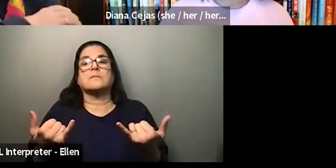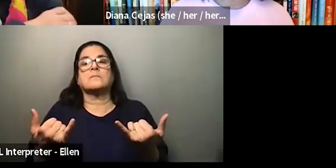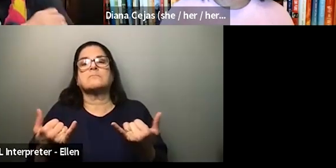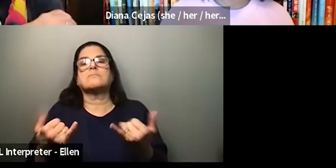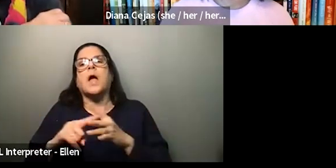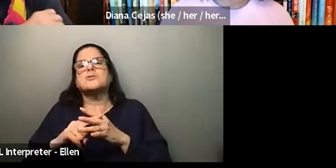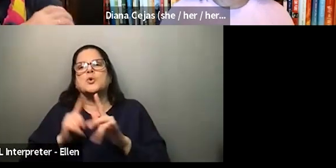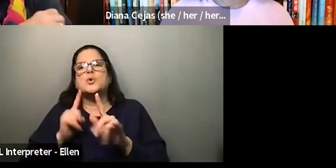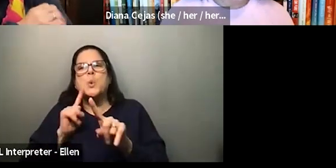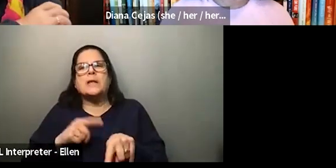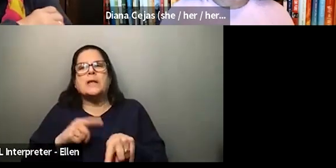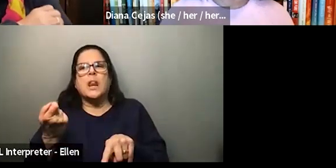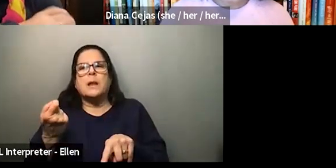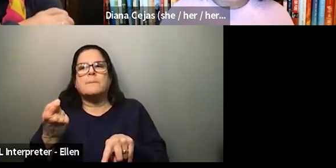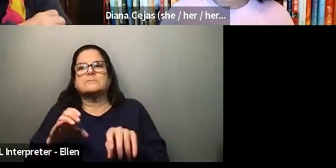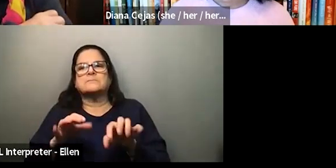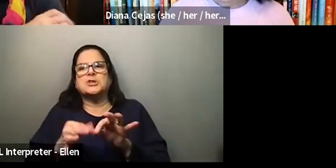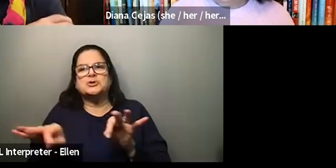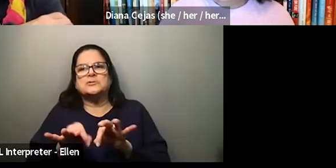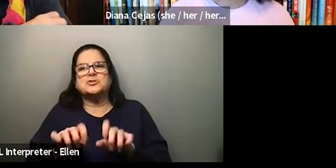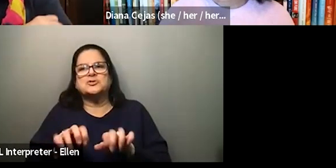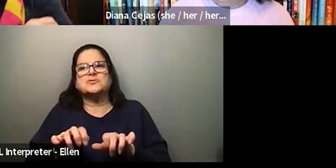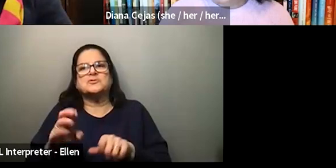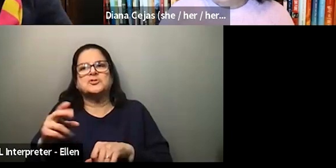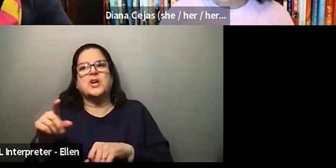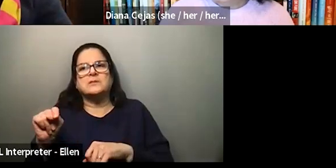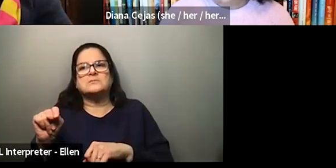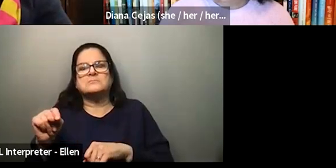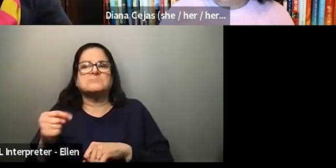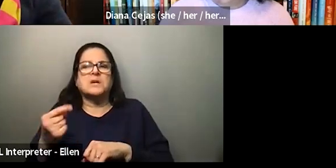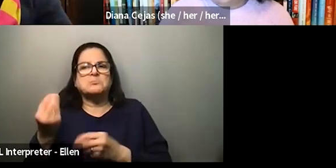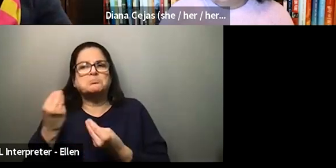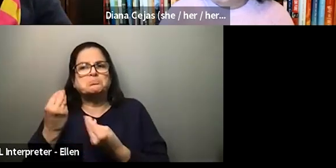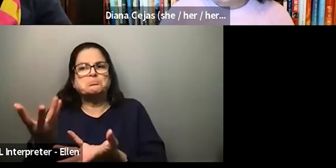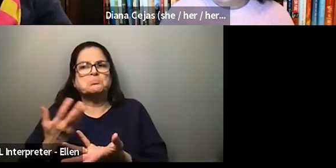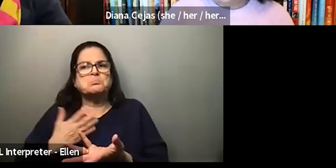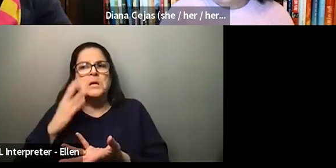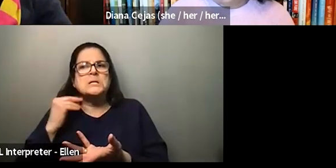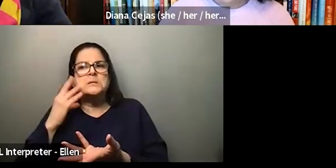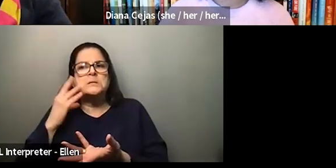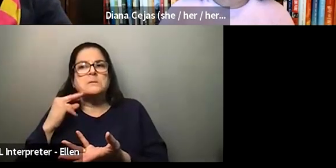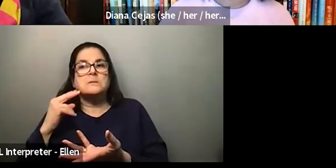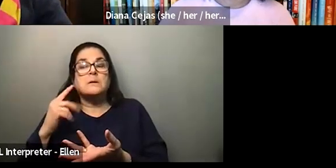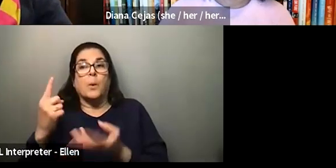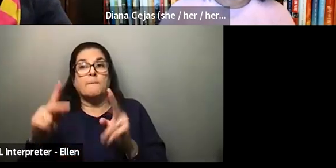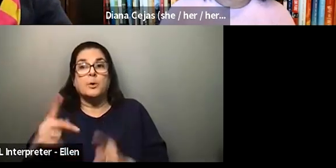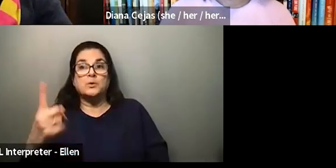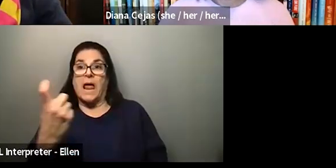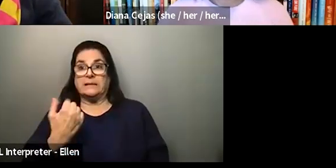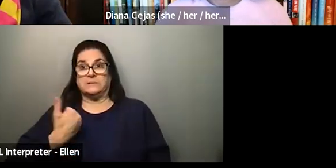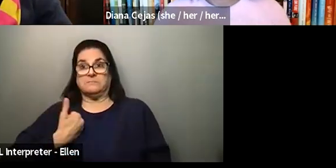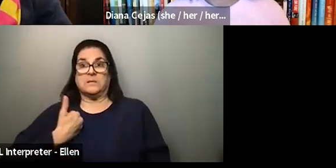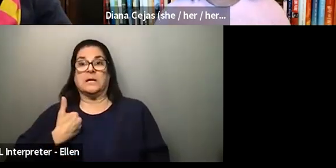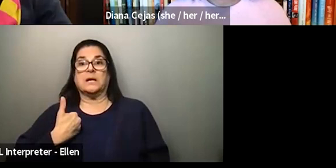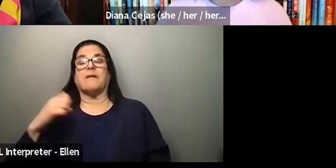chat, I can provide a little bit of my own experience with that. Someone also asked a question about whether I specifically had to extend my training